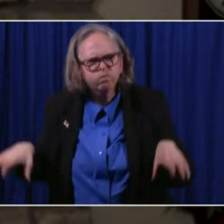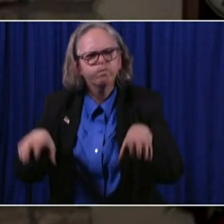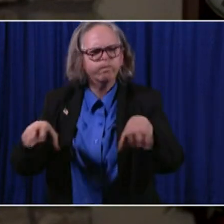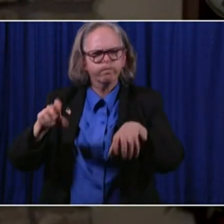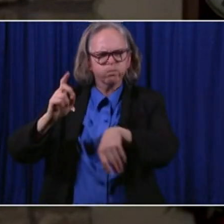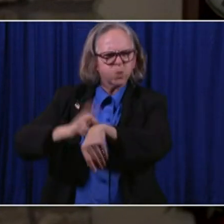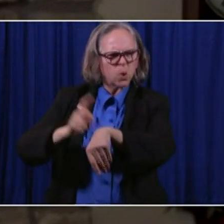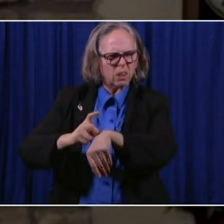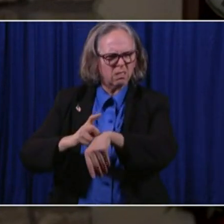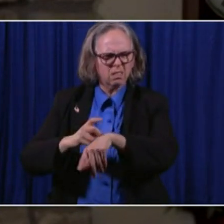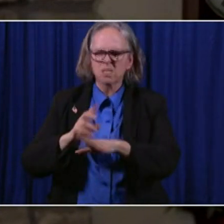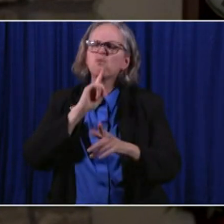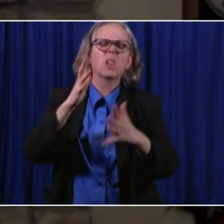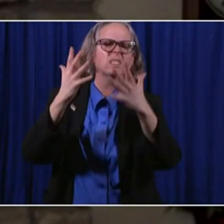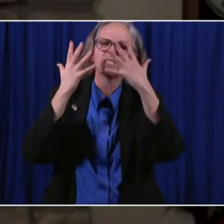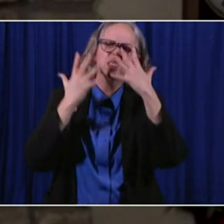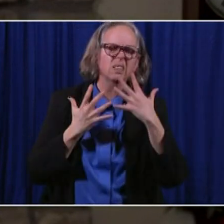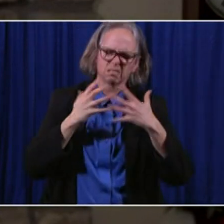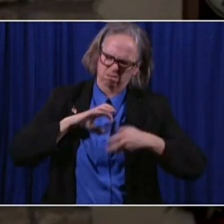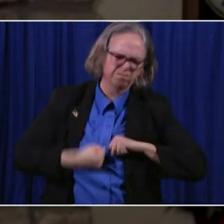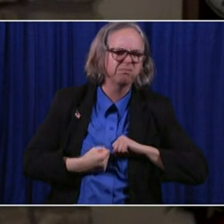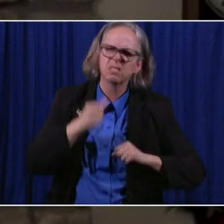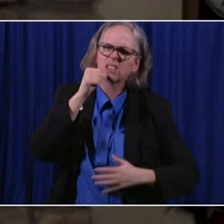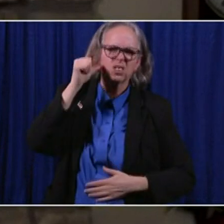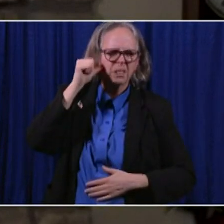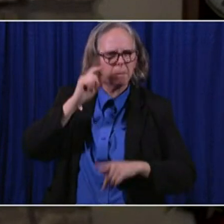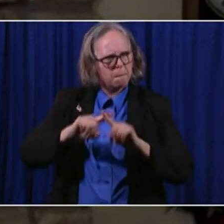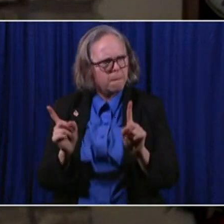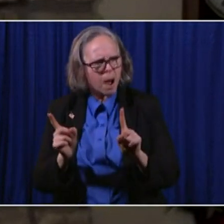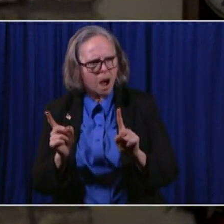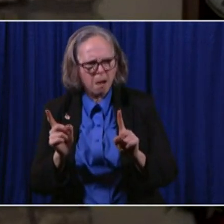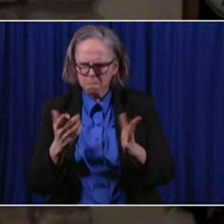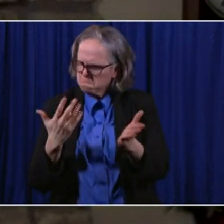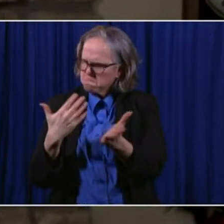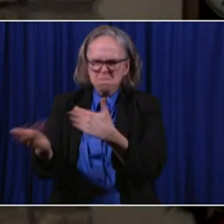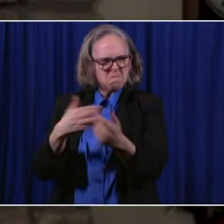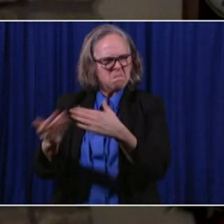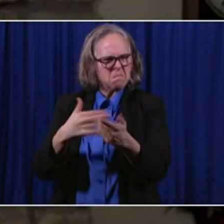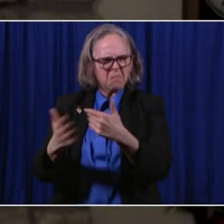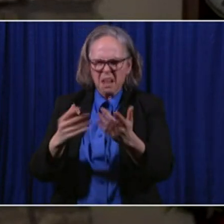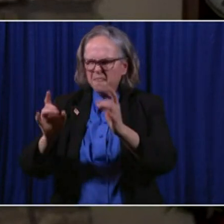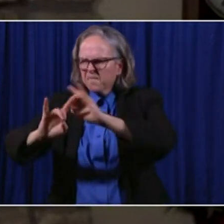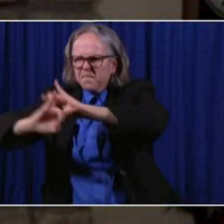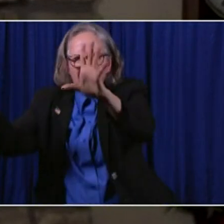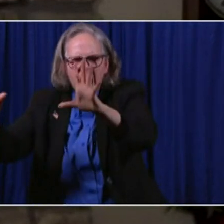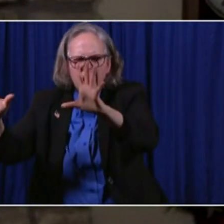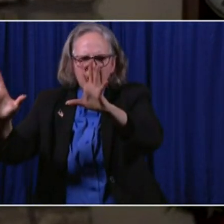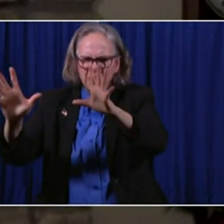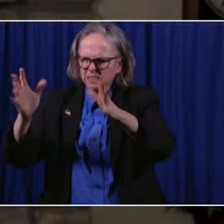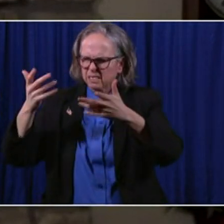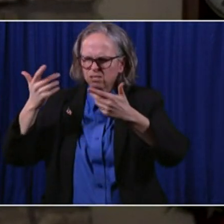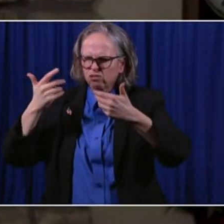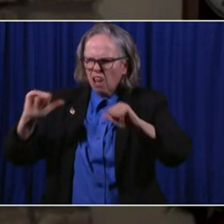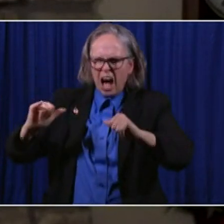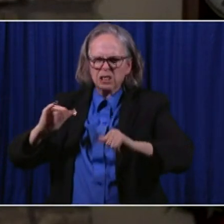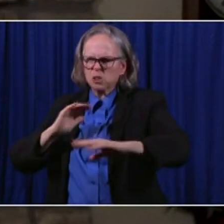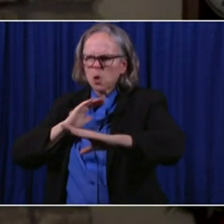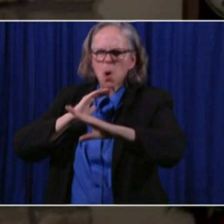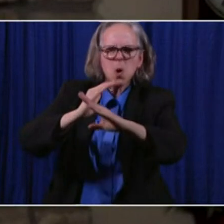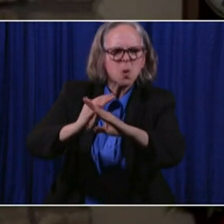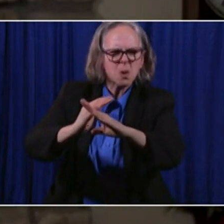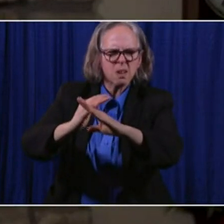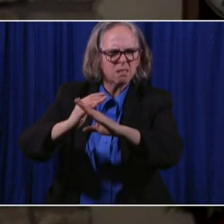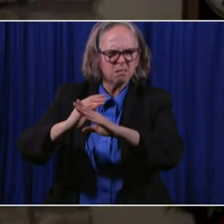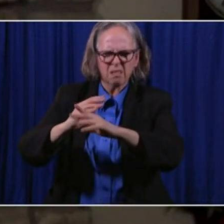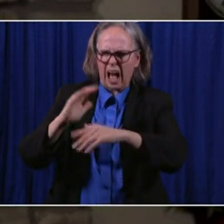despicable. But in spite of the violent attempts to stop our democratic process,